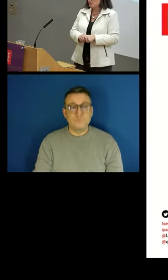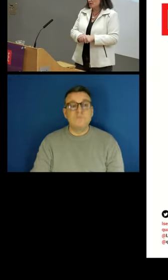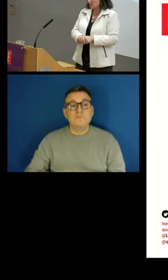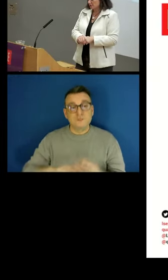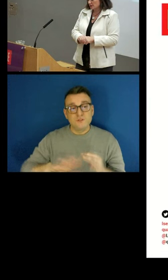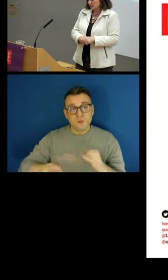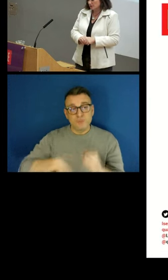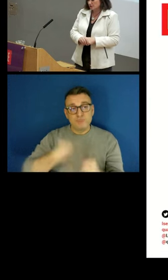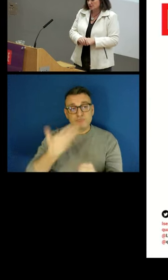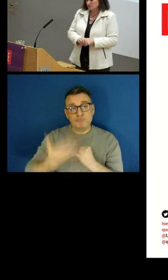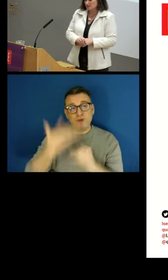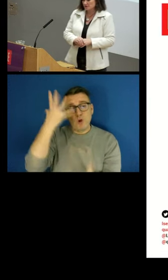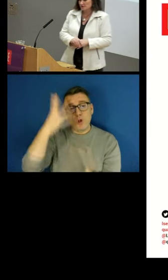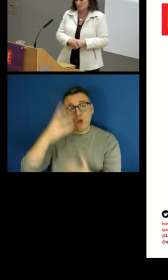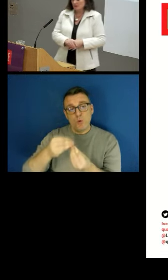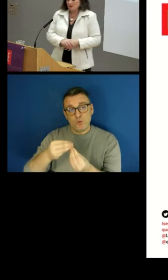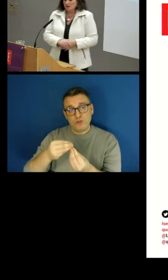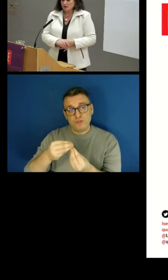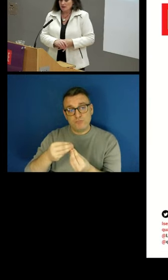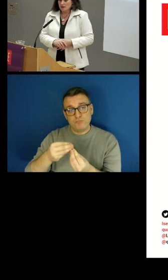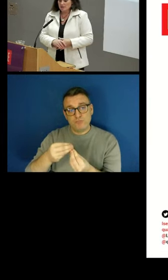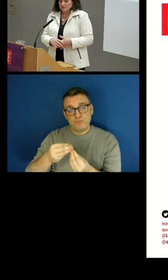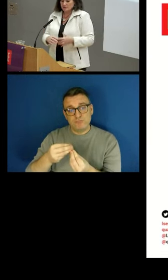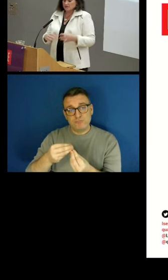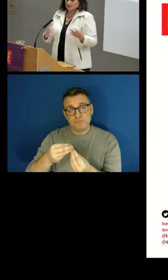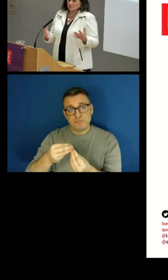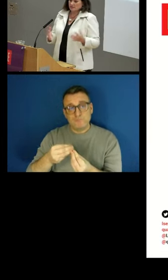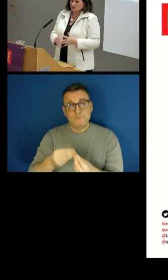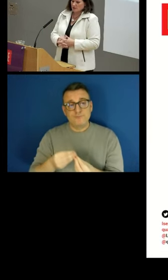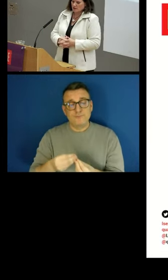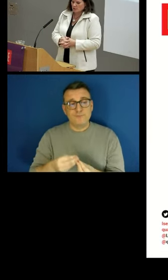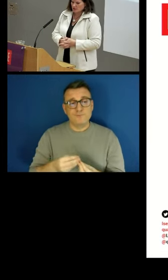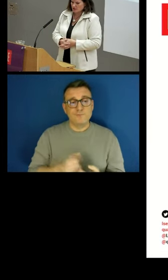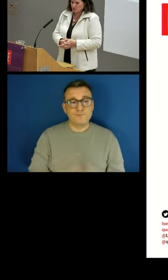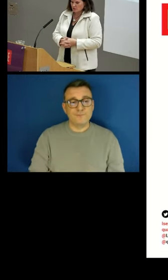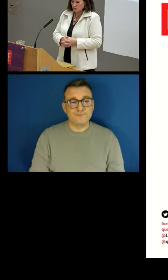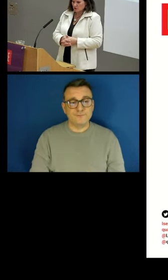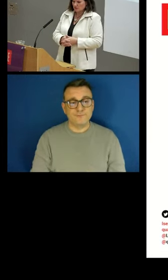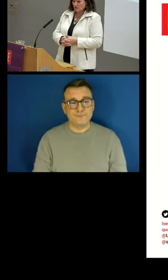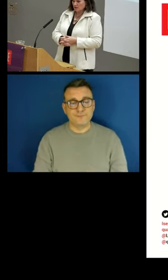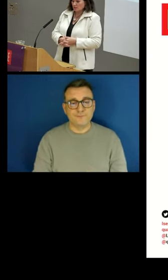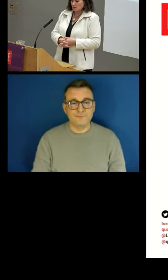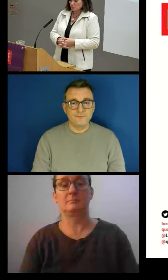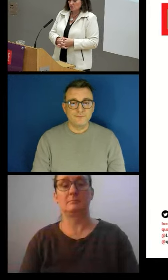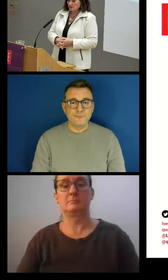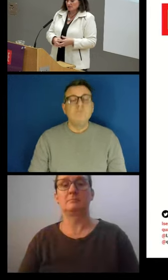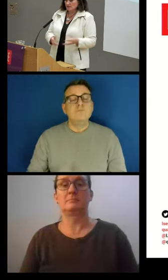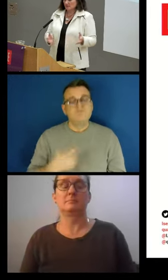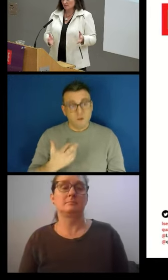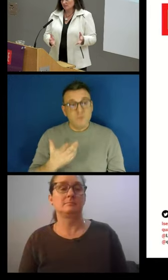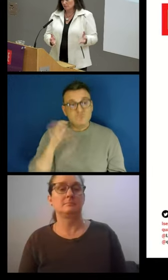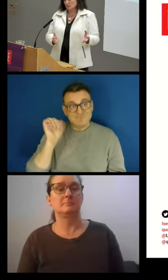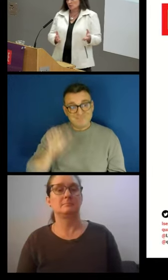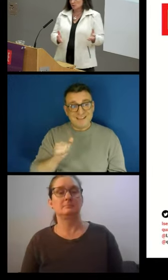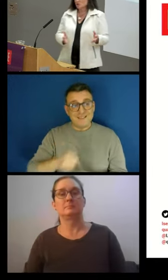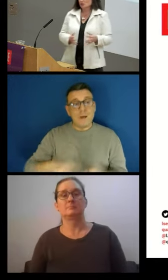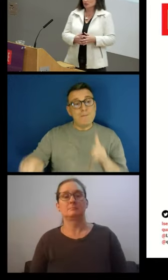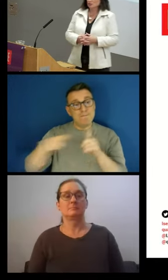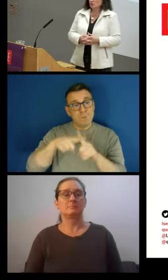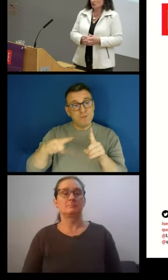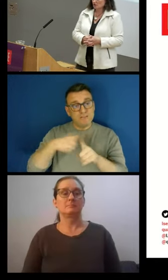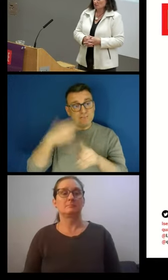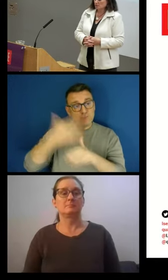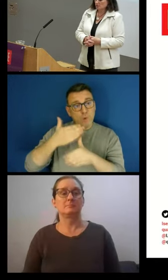sum up, the empirical conclusions of this are that despite the positive performance of the unemployment rate, the